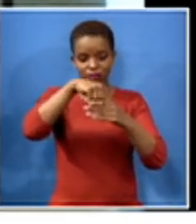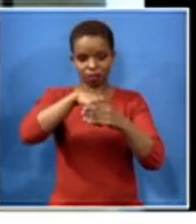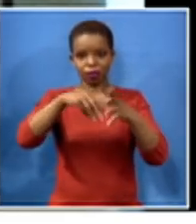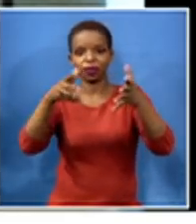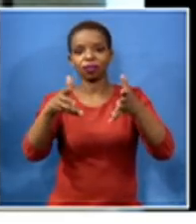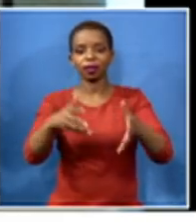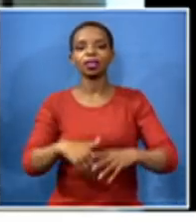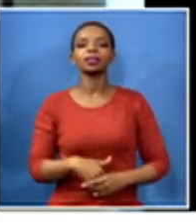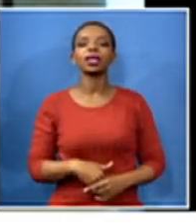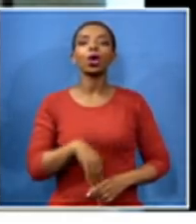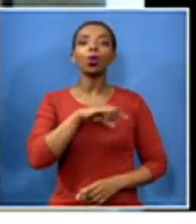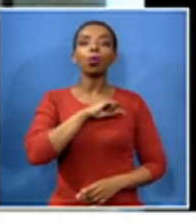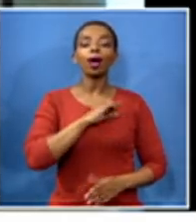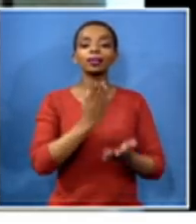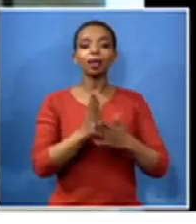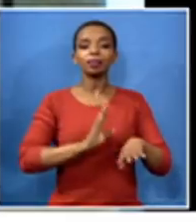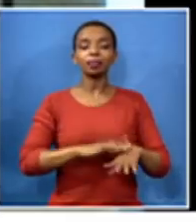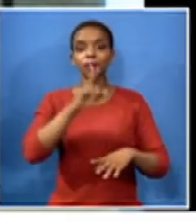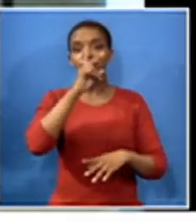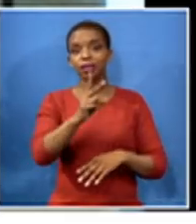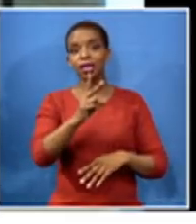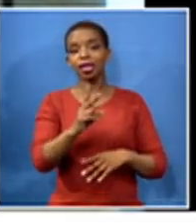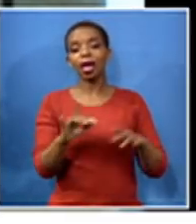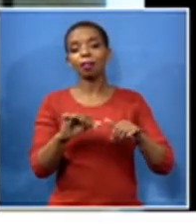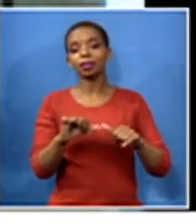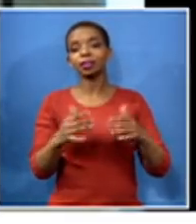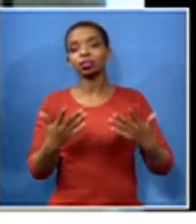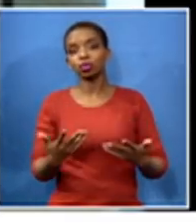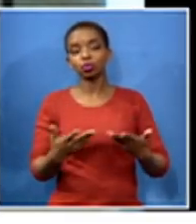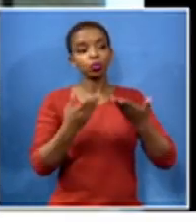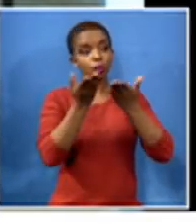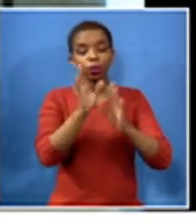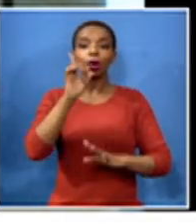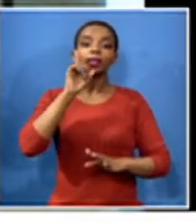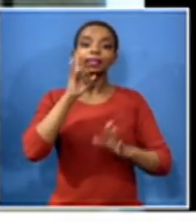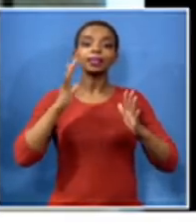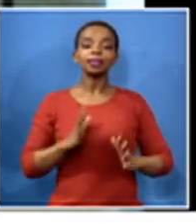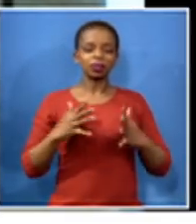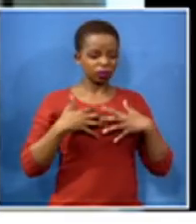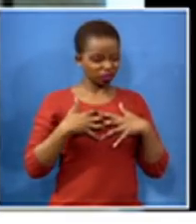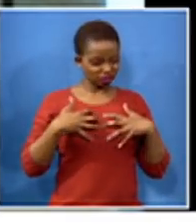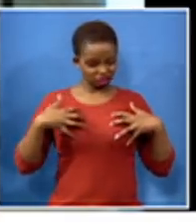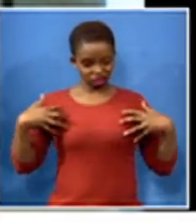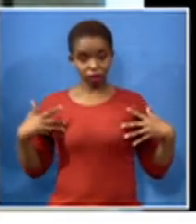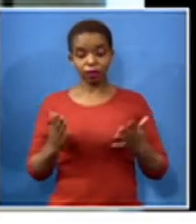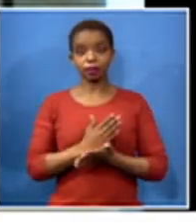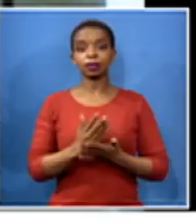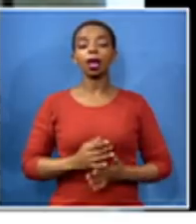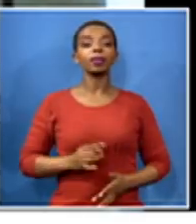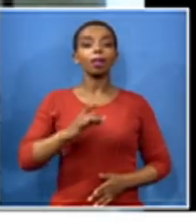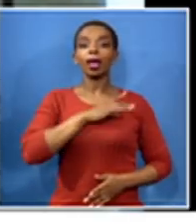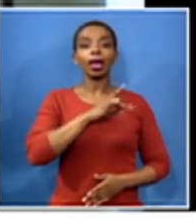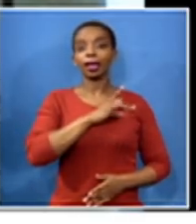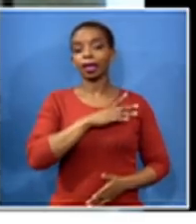unpopular messages to to teachers who are stressed out and panicked as well as parents um you have